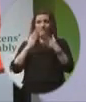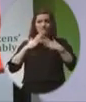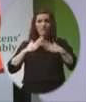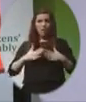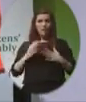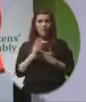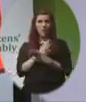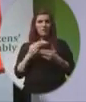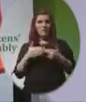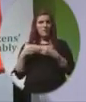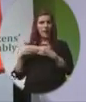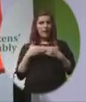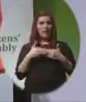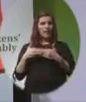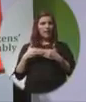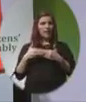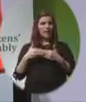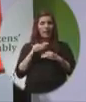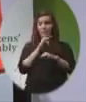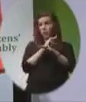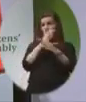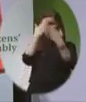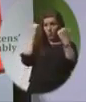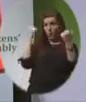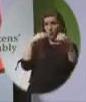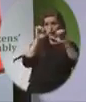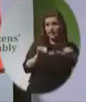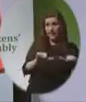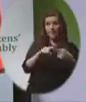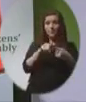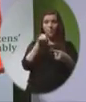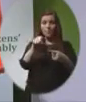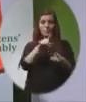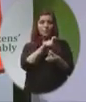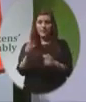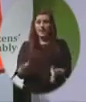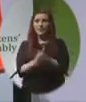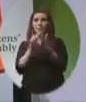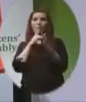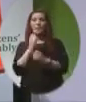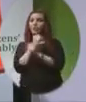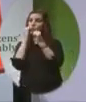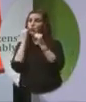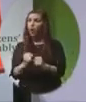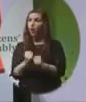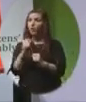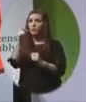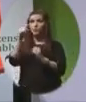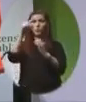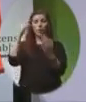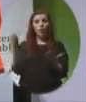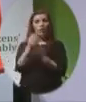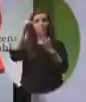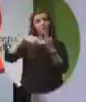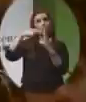consent of the mothers. Don't take my word for it. I strongly encourage you to read those congressional reports.